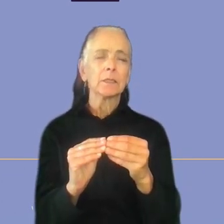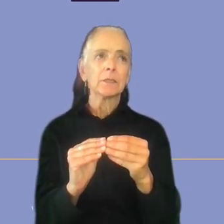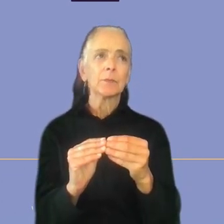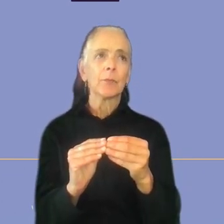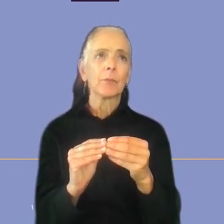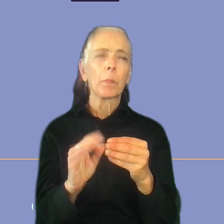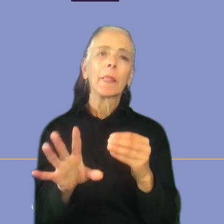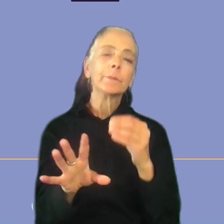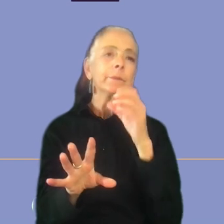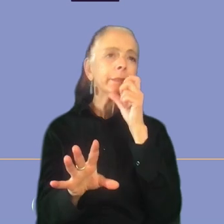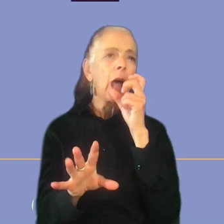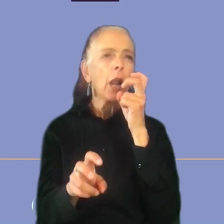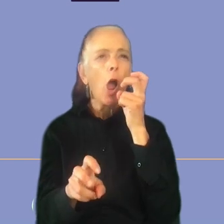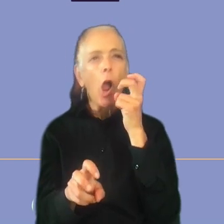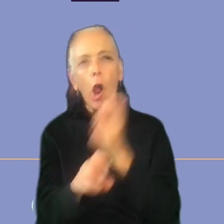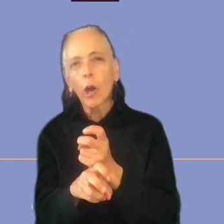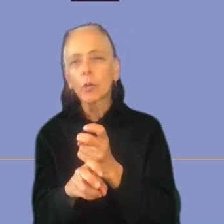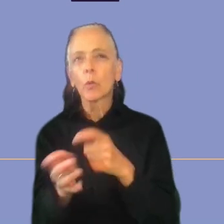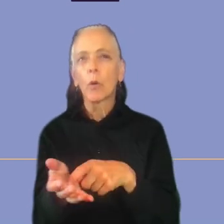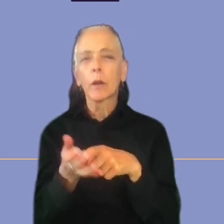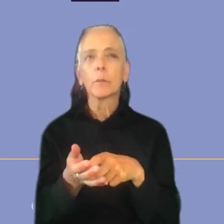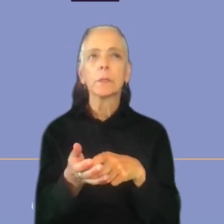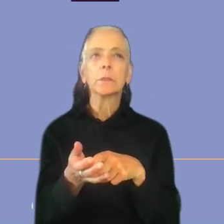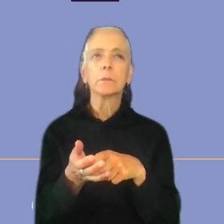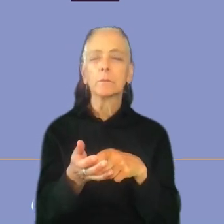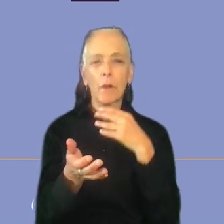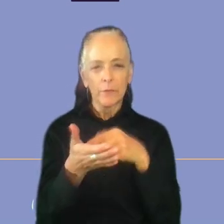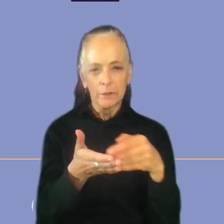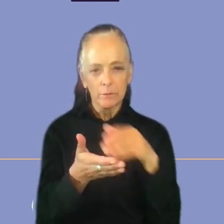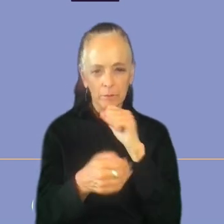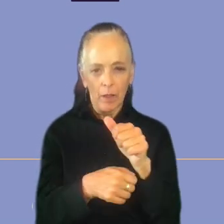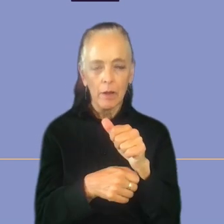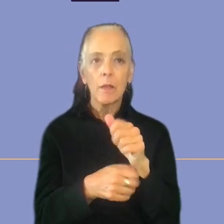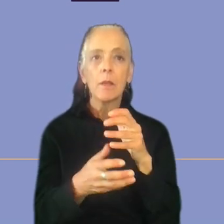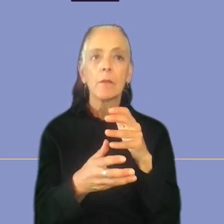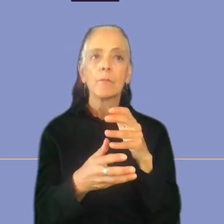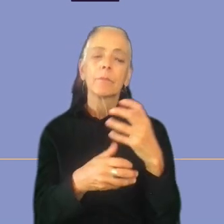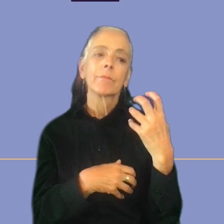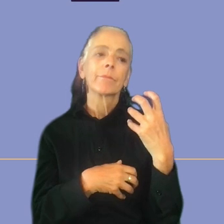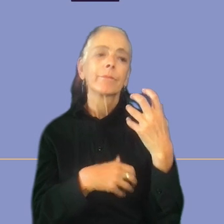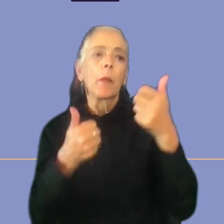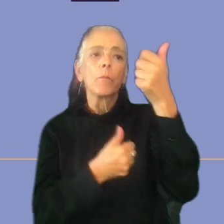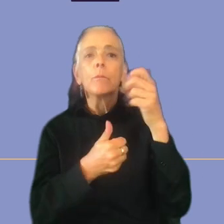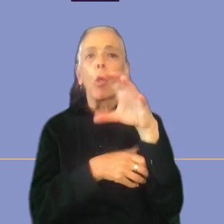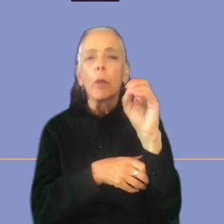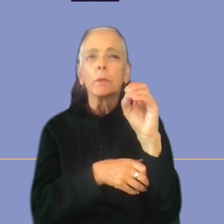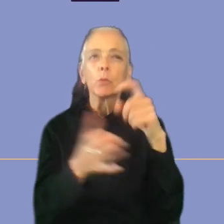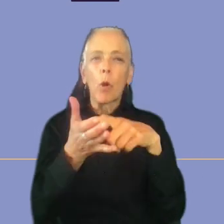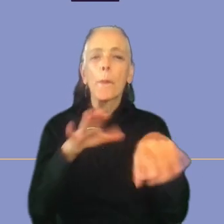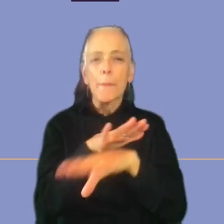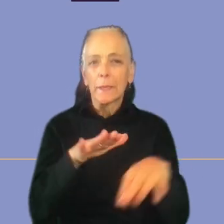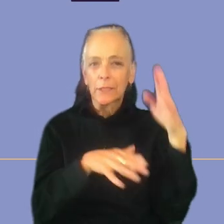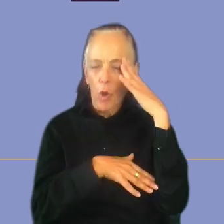hard requirement. So employers require you to have a basic knowledge of it, but they don't